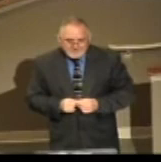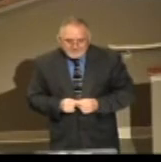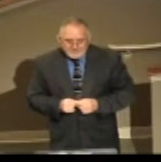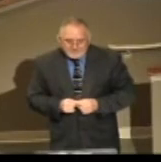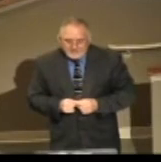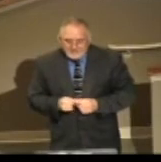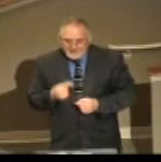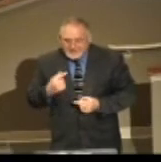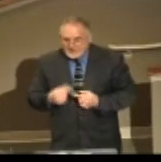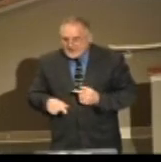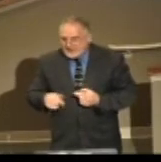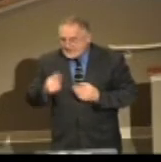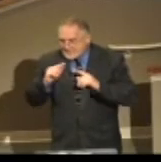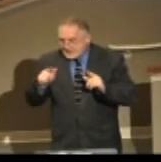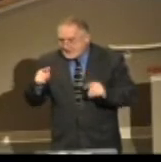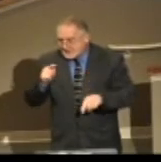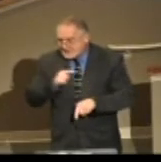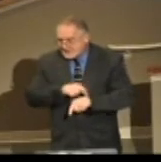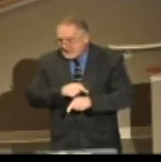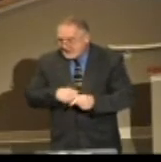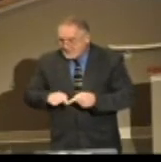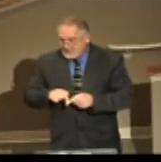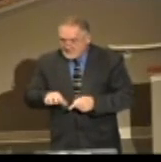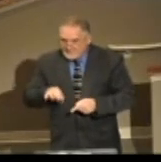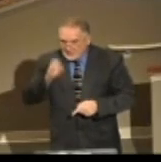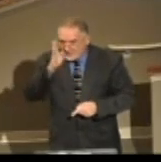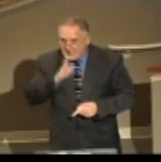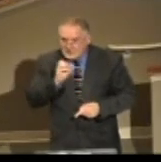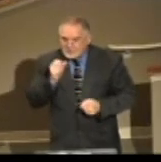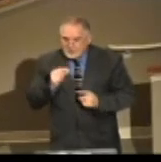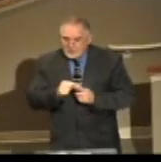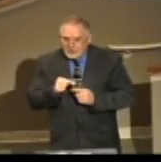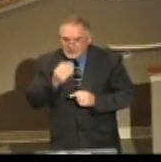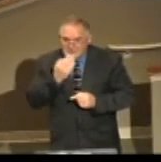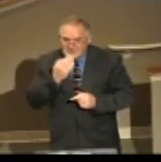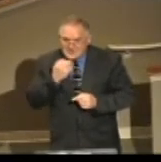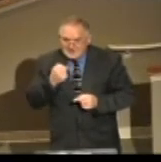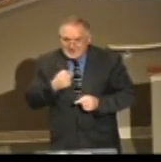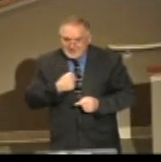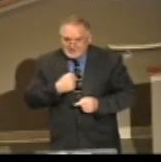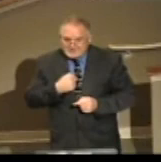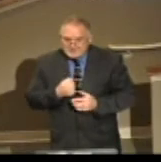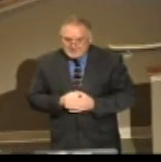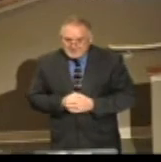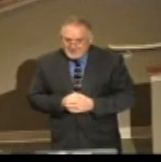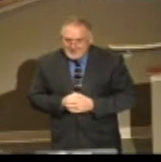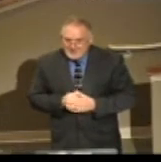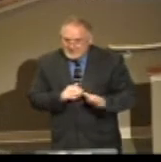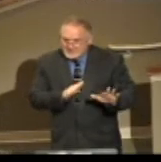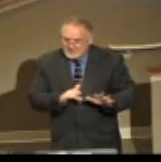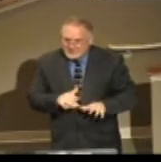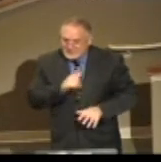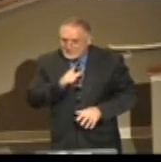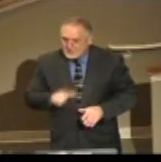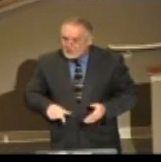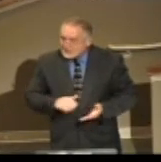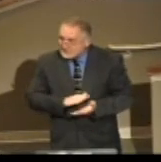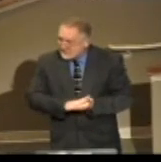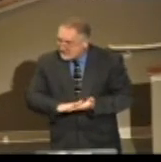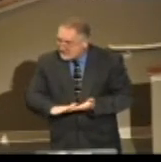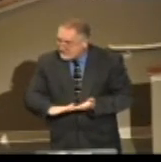I cannot tell you the times I found God's word sweet to me. Let me give you something that David said. The fear of the Lord is clean,